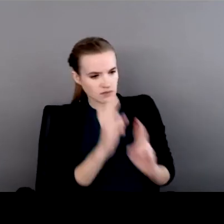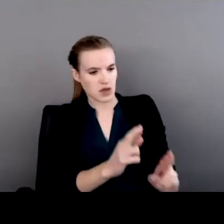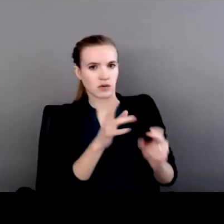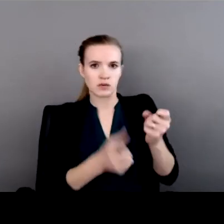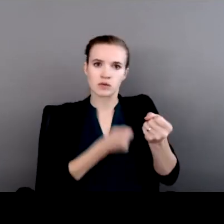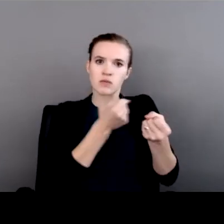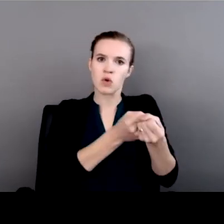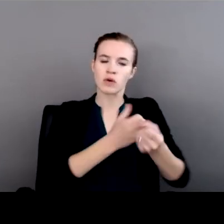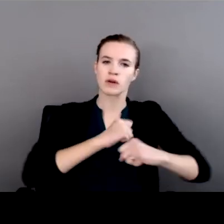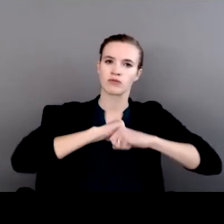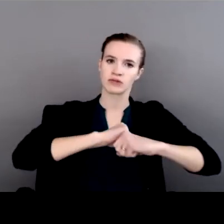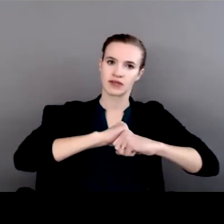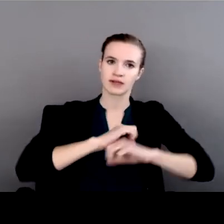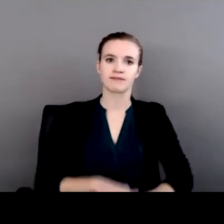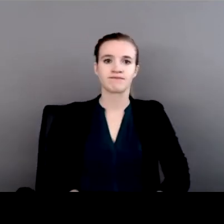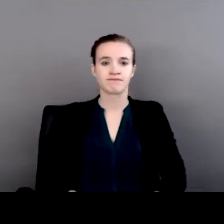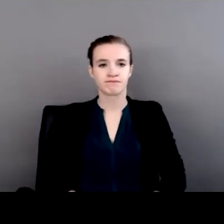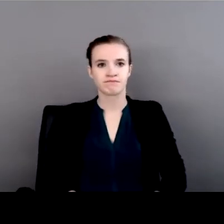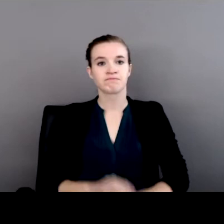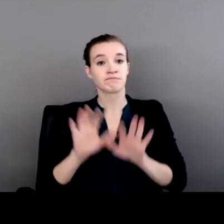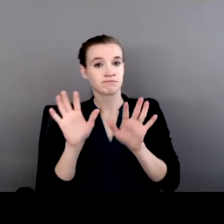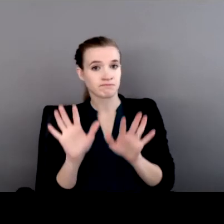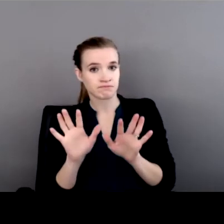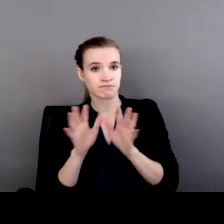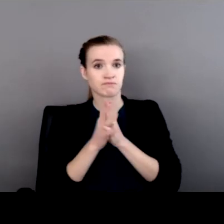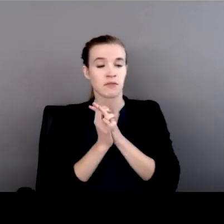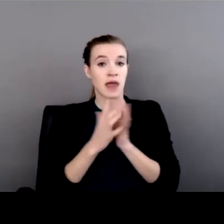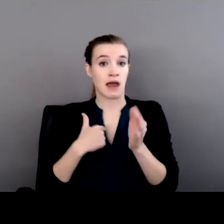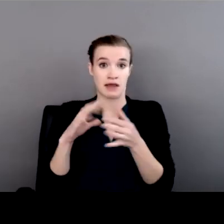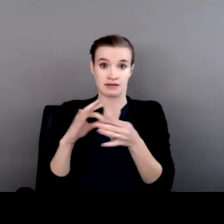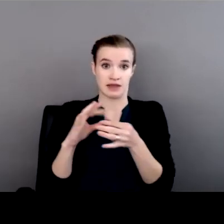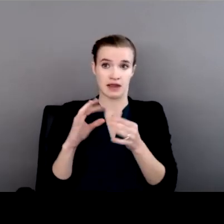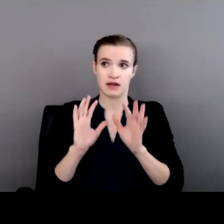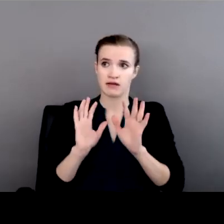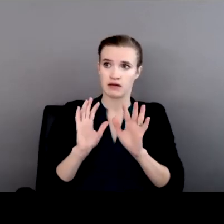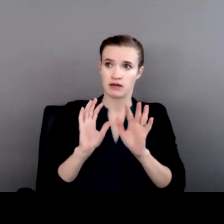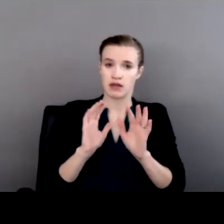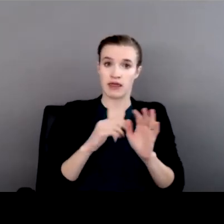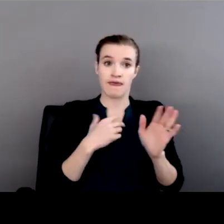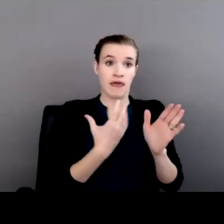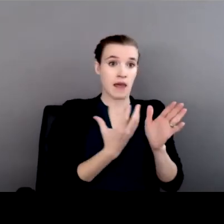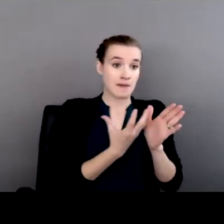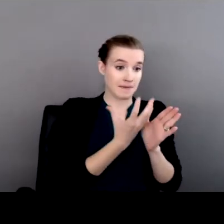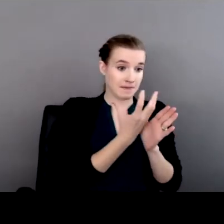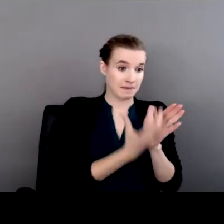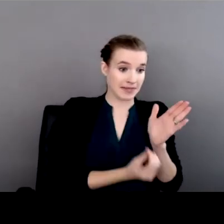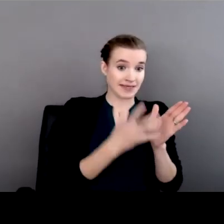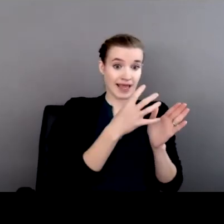Now a quick pause. Is it missing and murdered? Or missing or murdered?